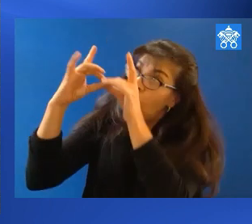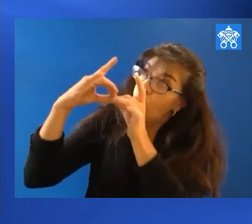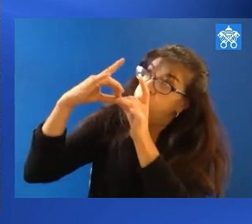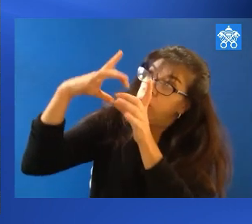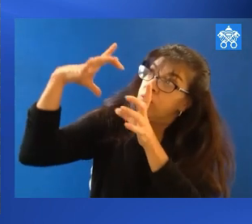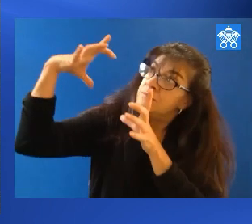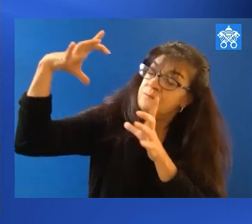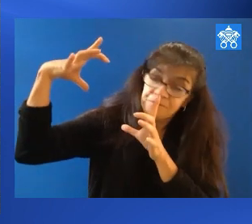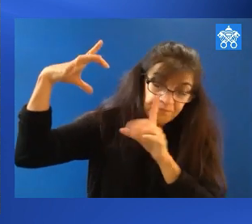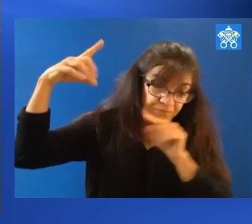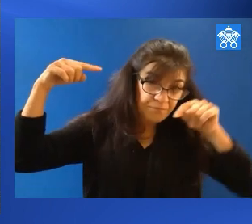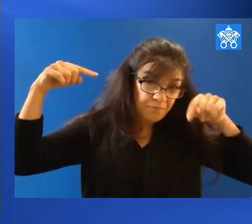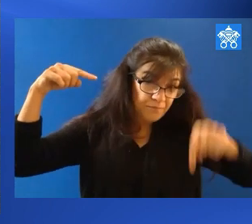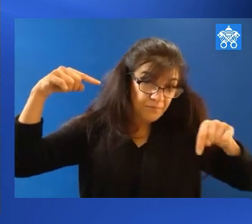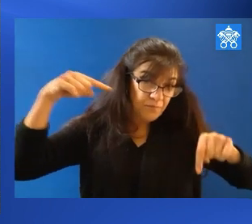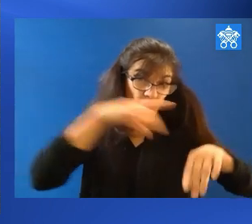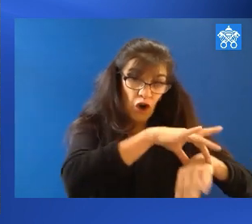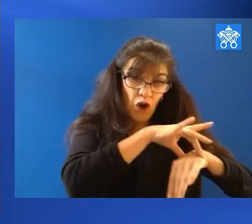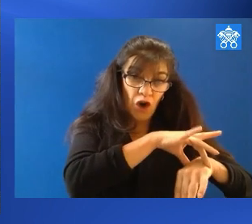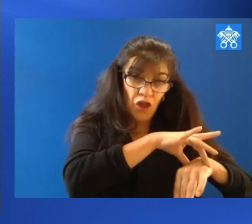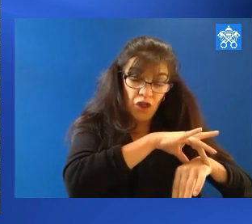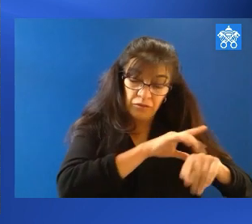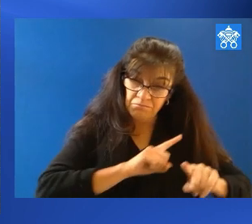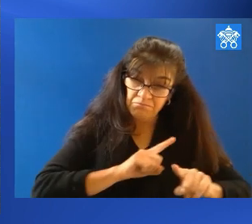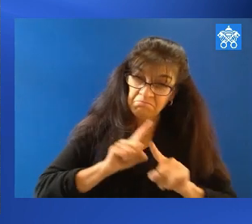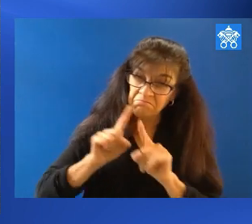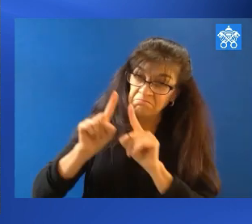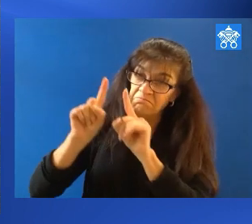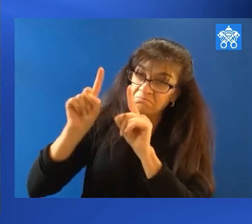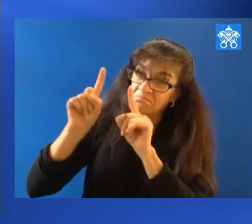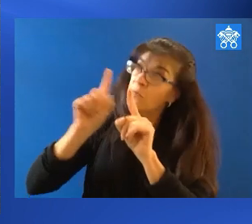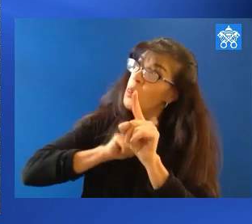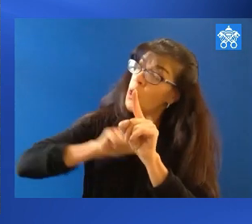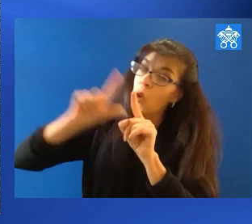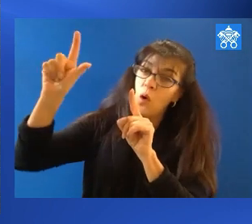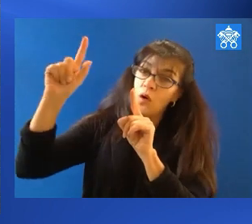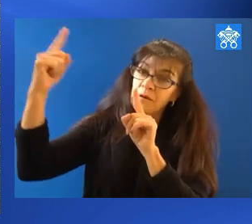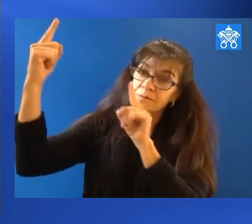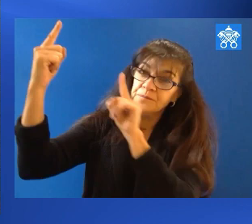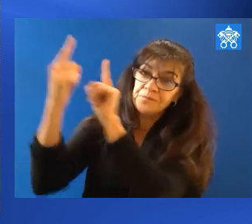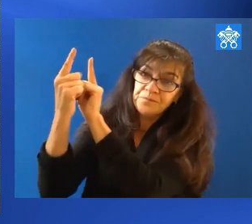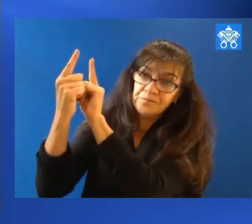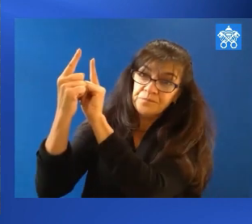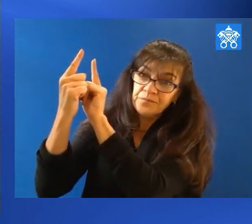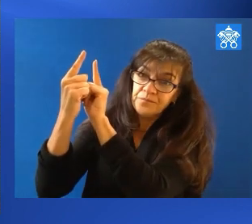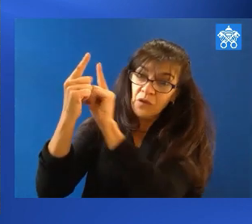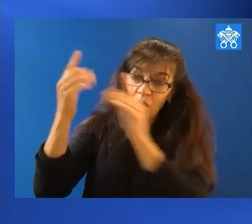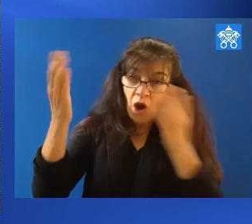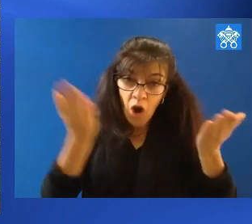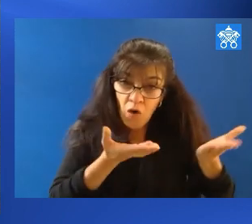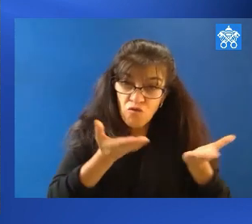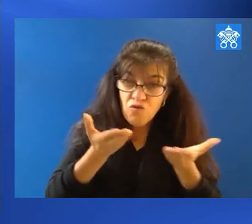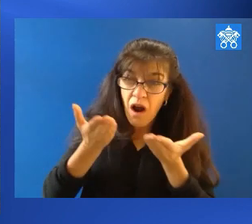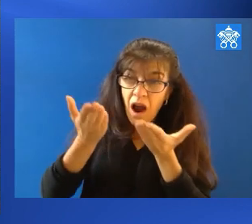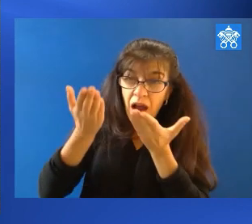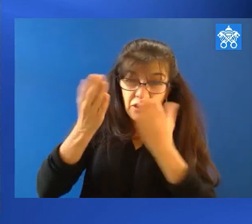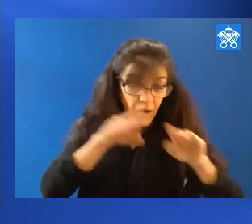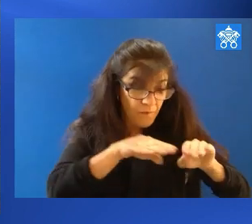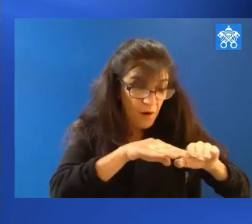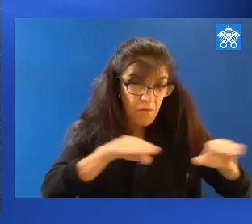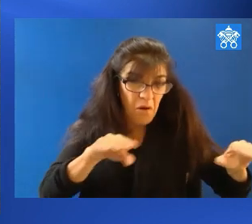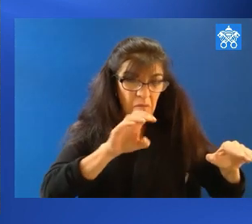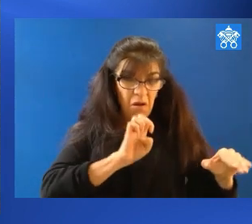detach itself from a dull life in order to go towards the Lord, to rise up from the plateau